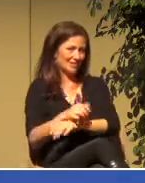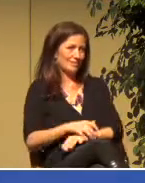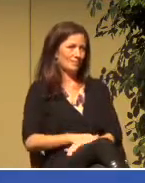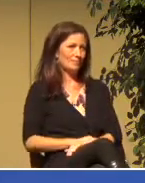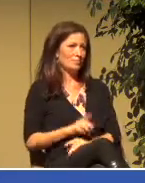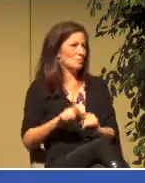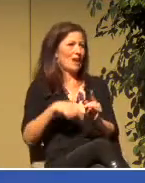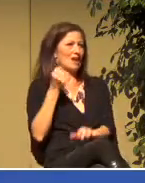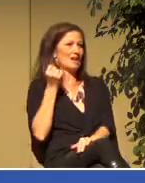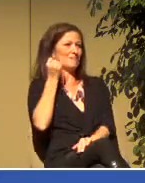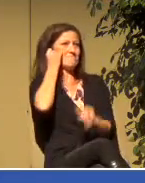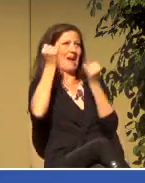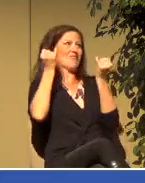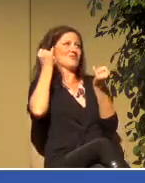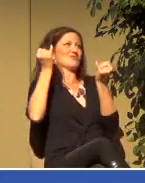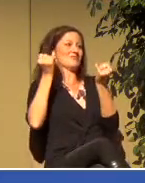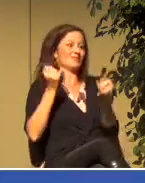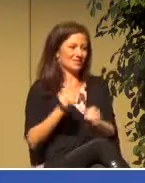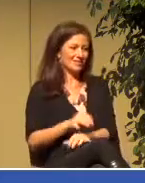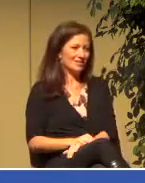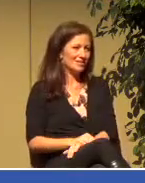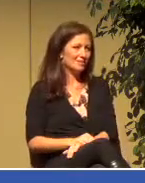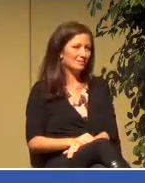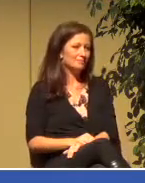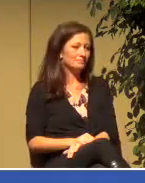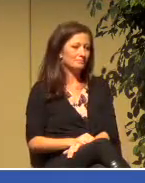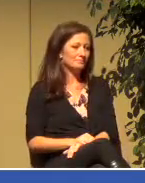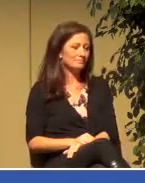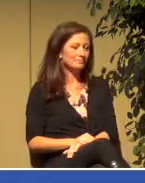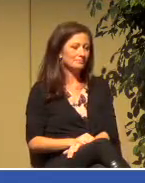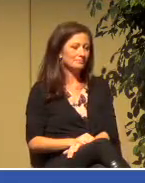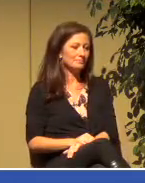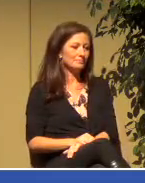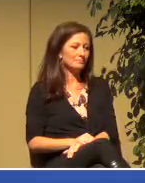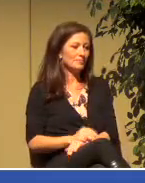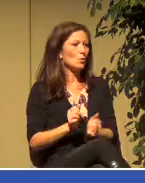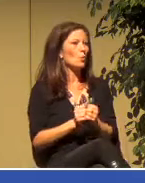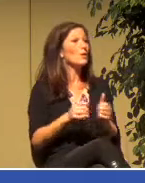considering Paul.